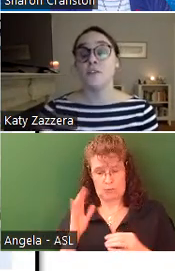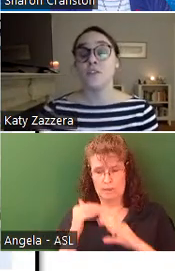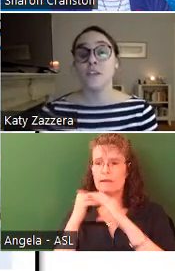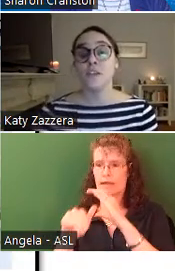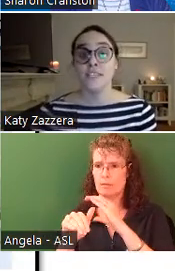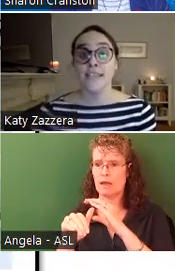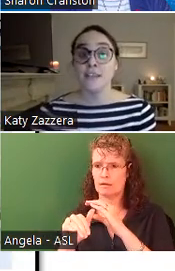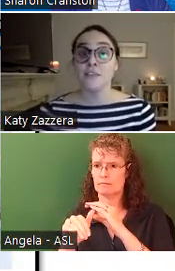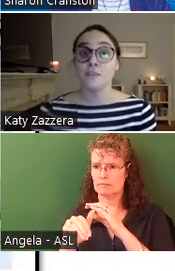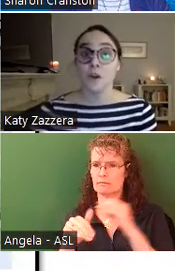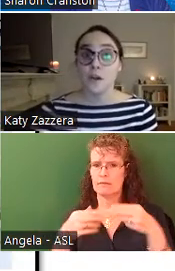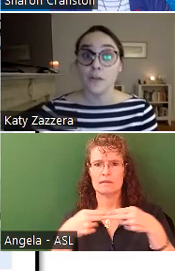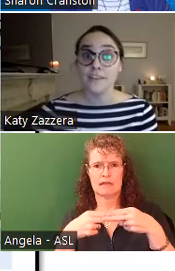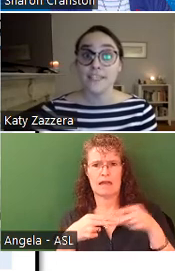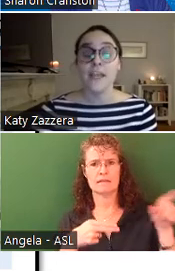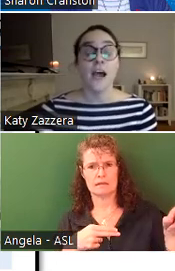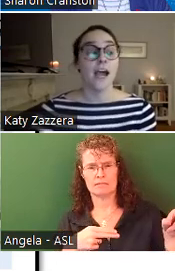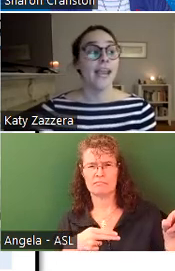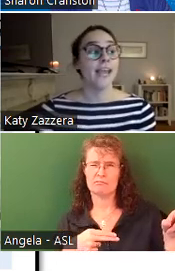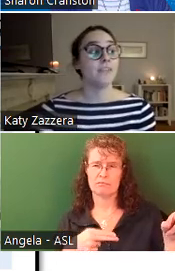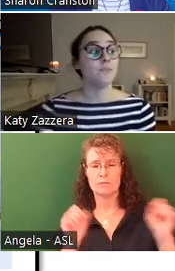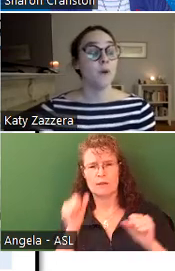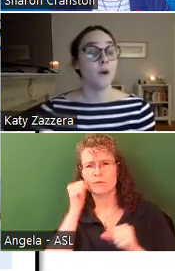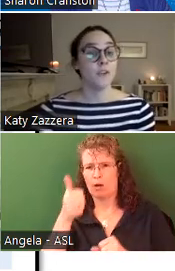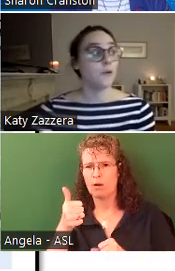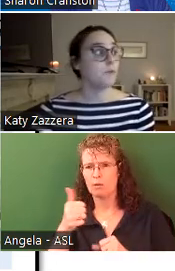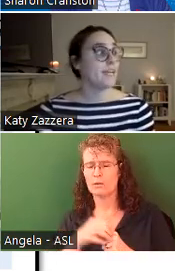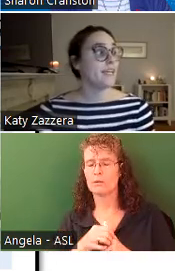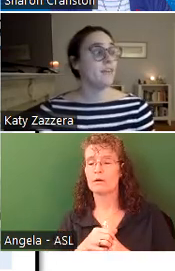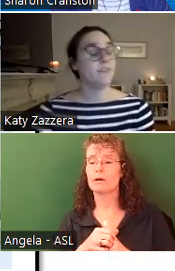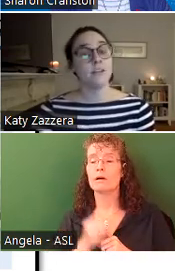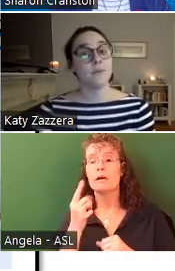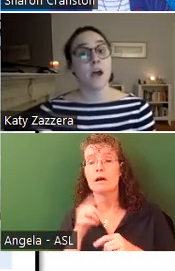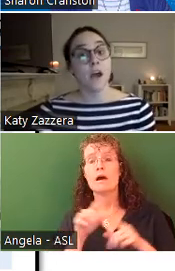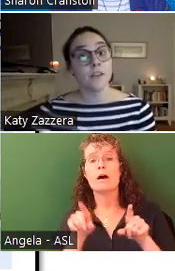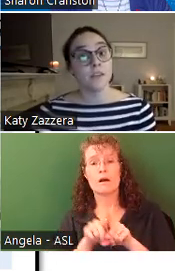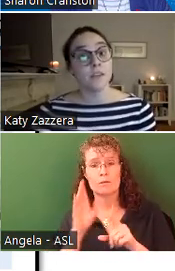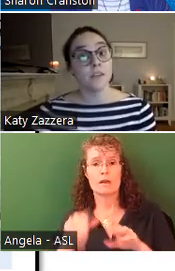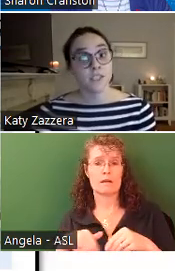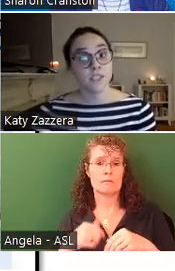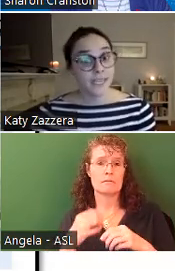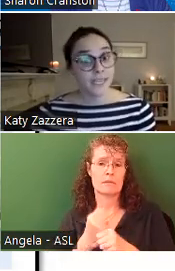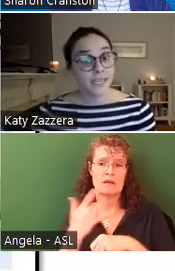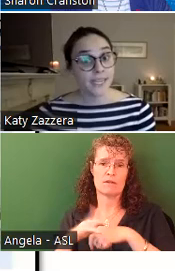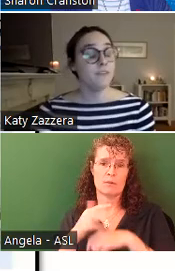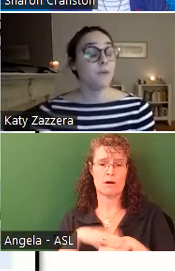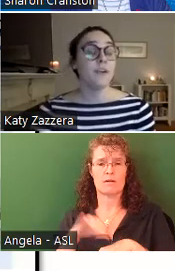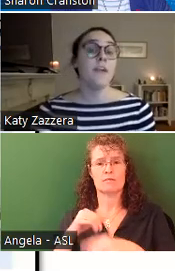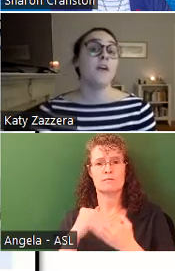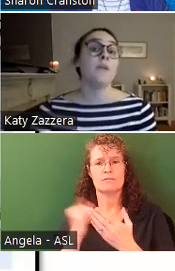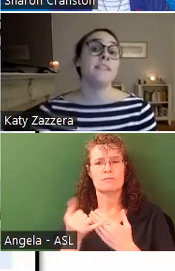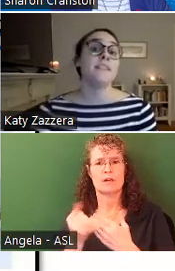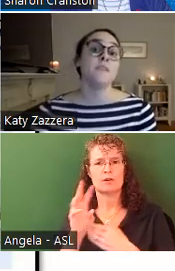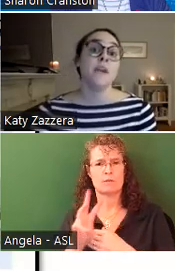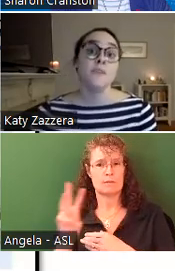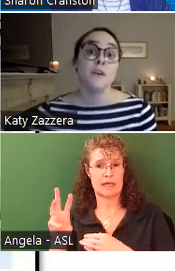a version of the deck tomorrow, likely. And we will also make it available on the project website. If